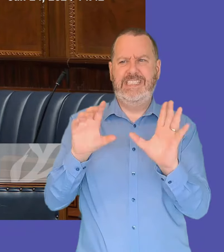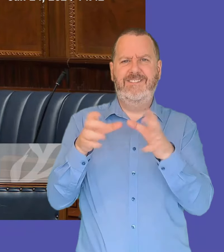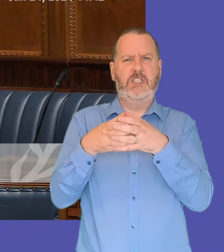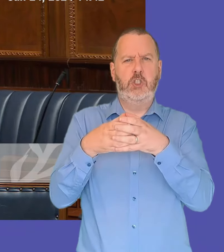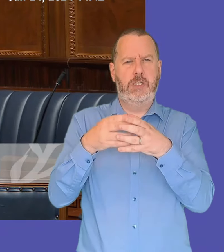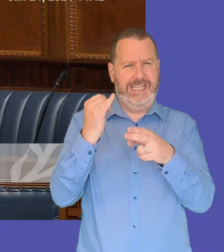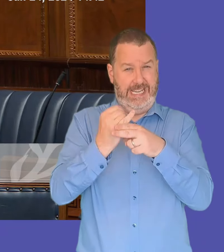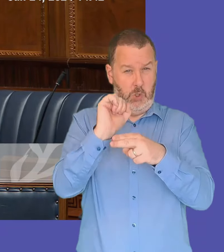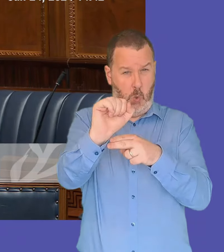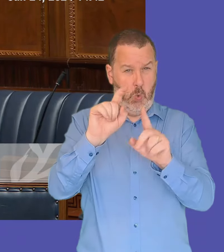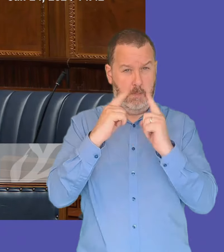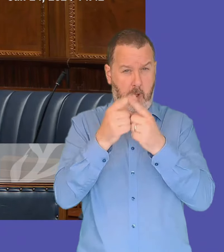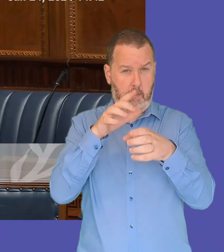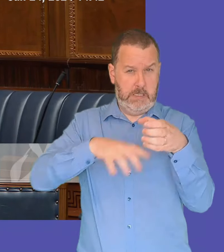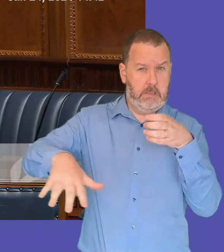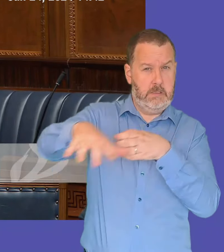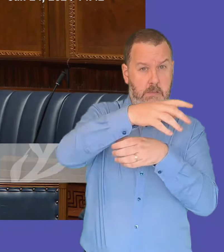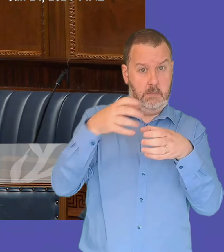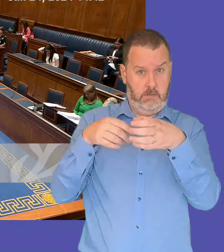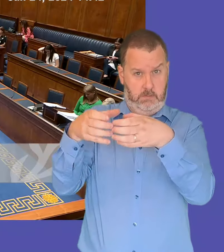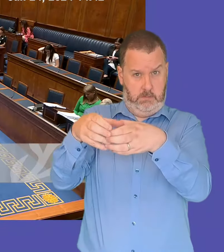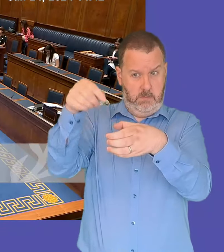has carried out since restoration